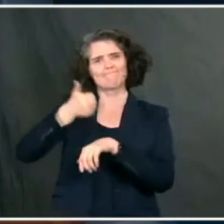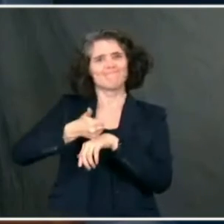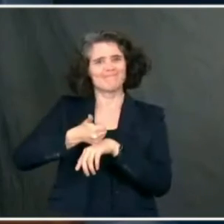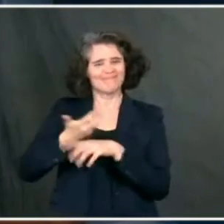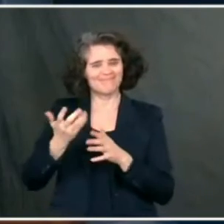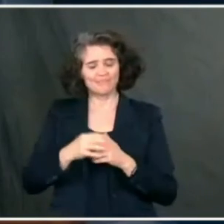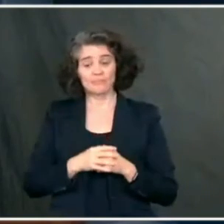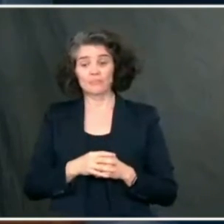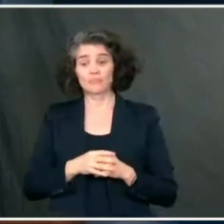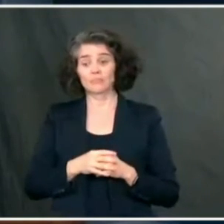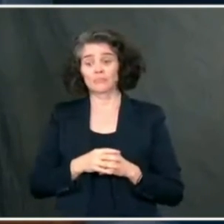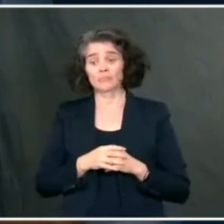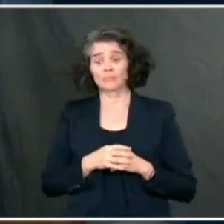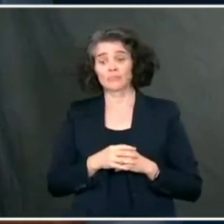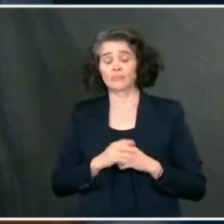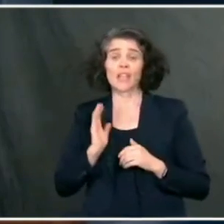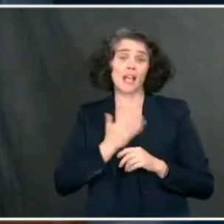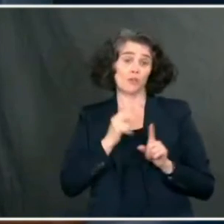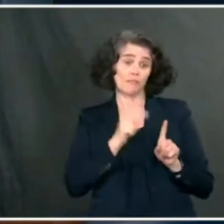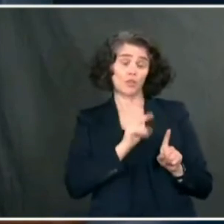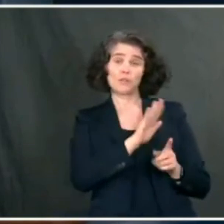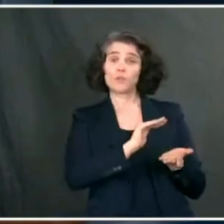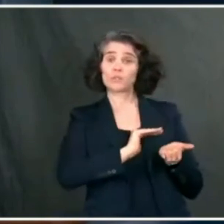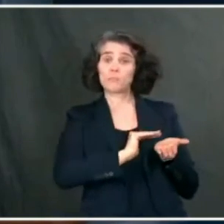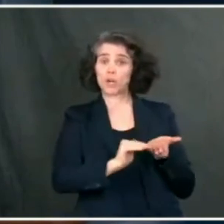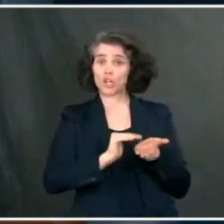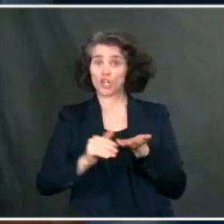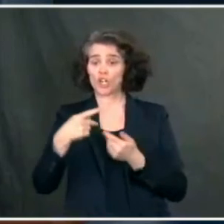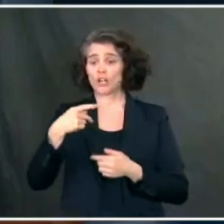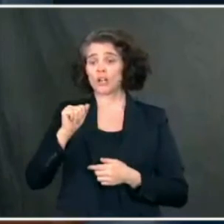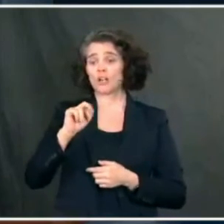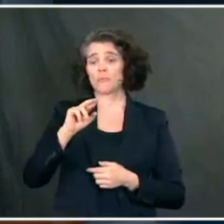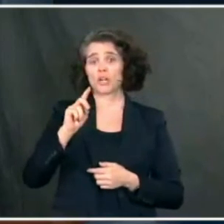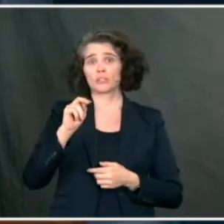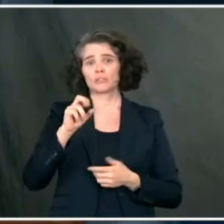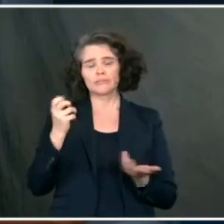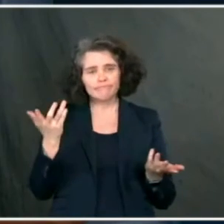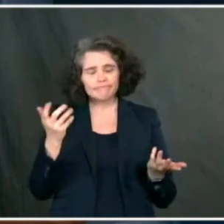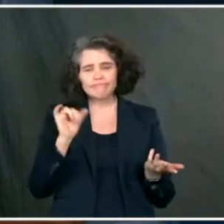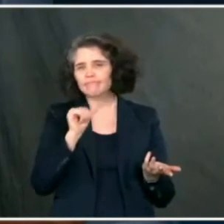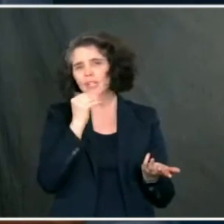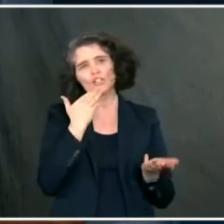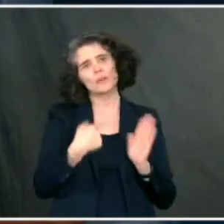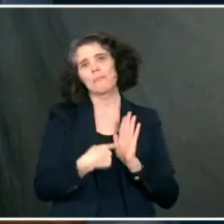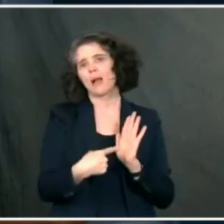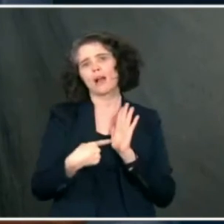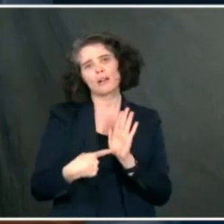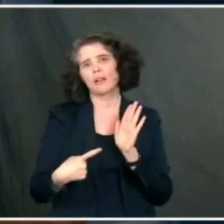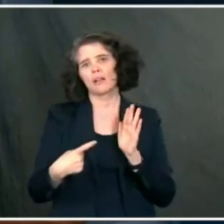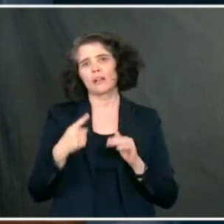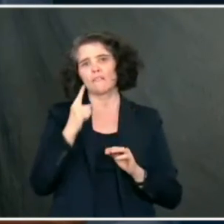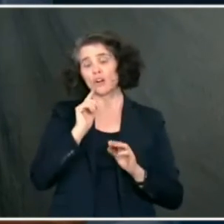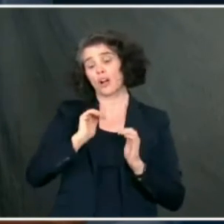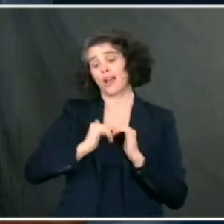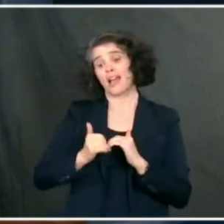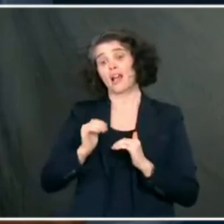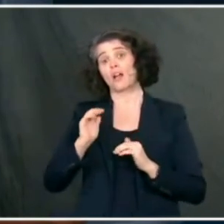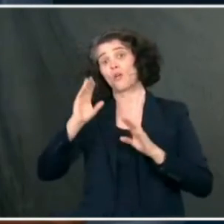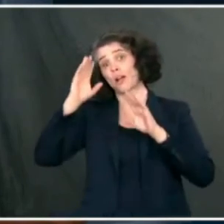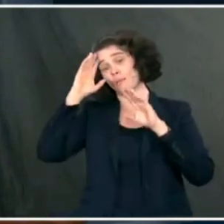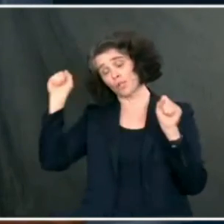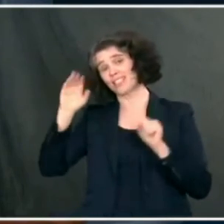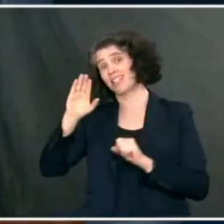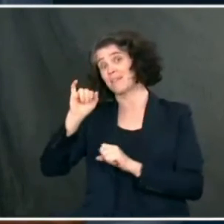Our view on the pardons, Jennifer, is that it's not the way, it's not a model for how a Biden Justice Department